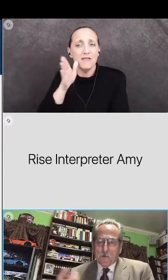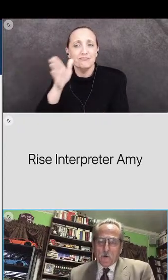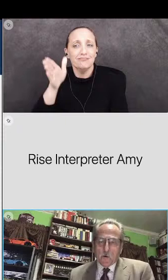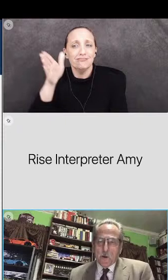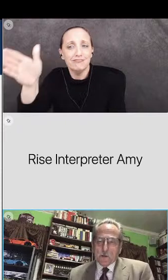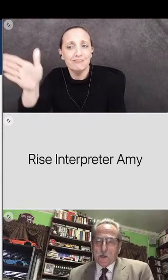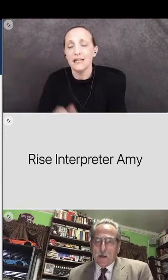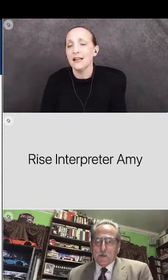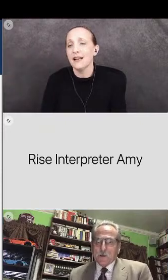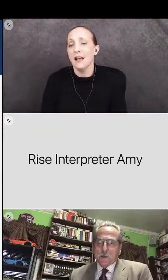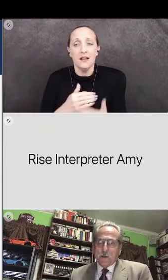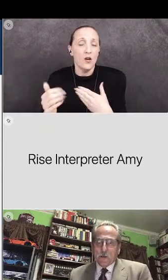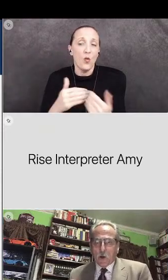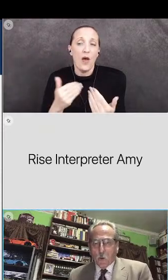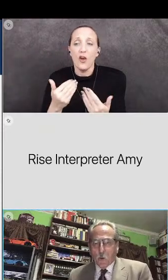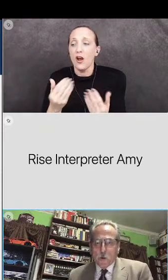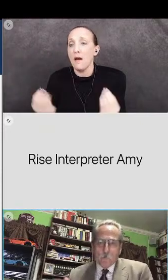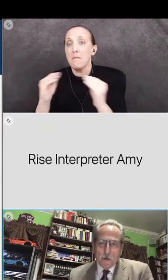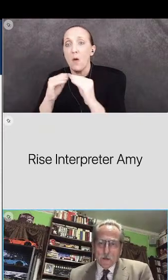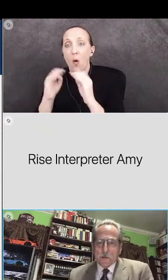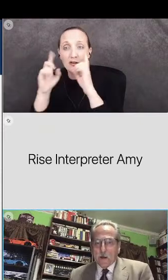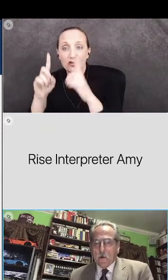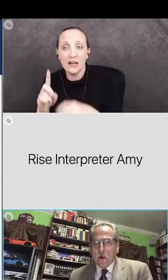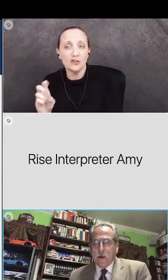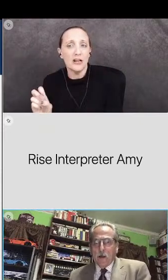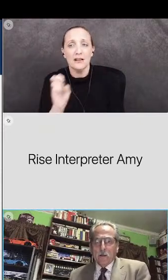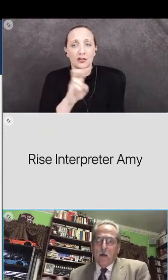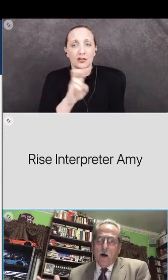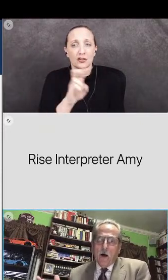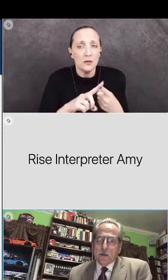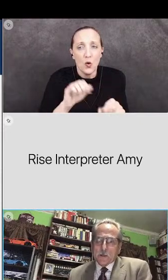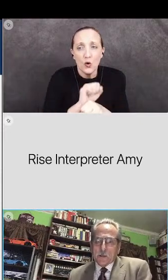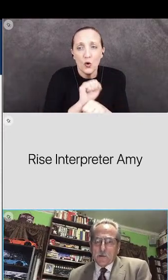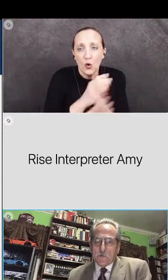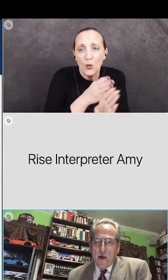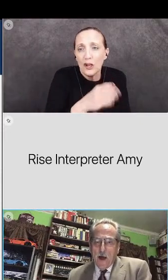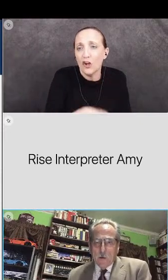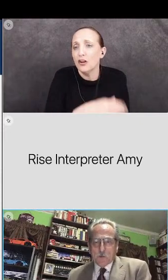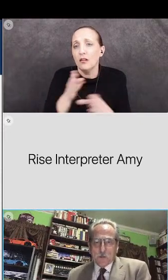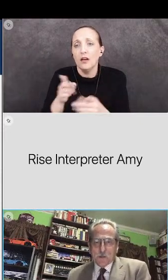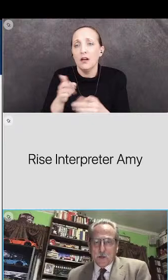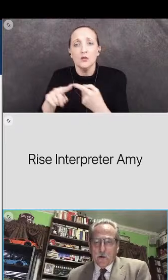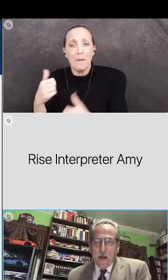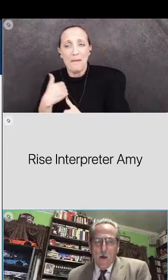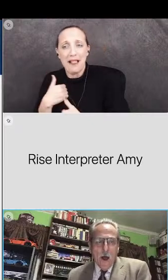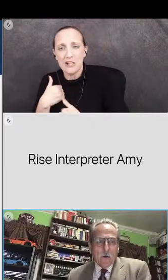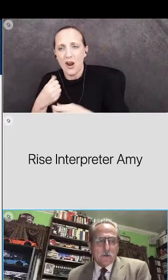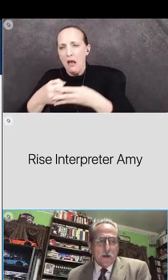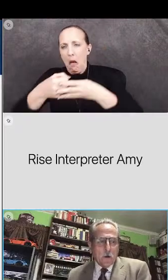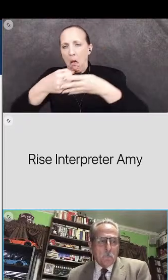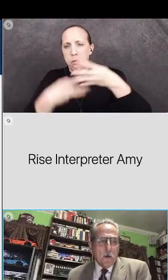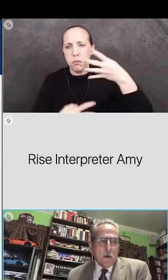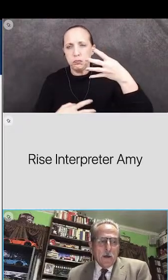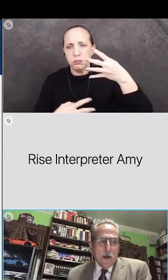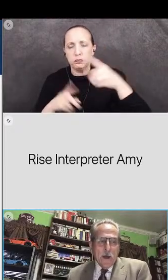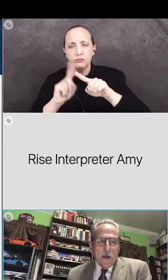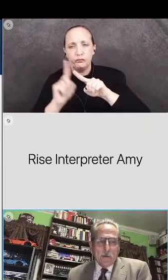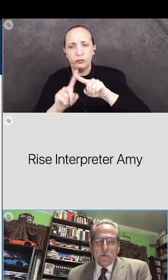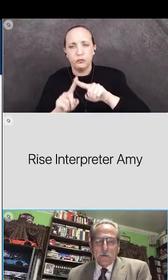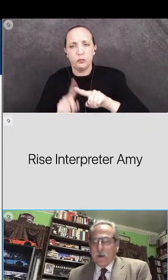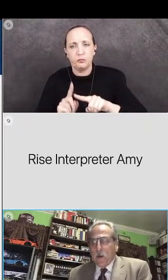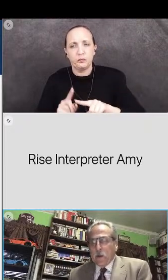it's a further education career military long list of options that are now out there